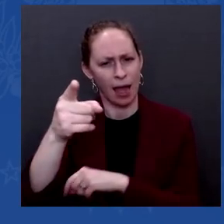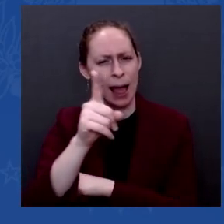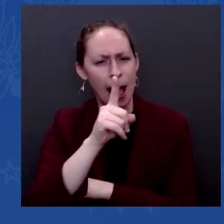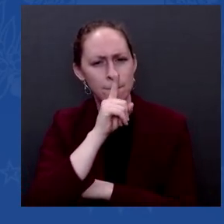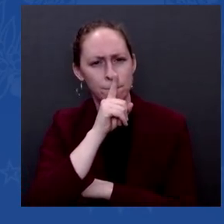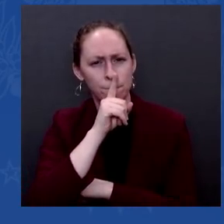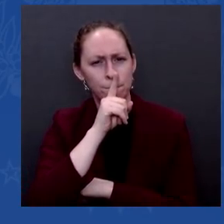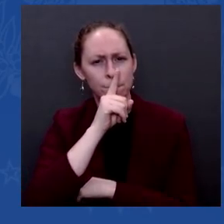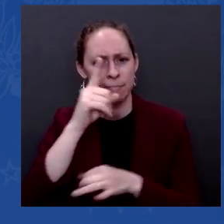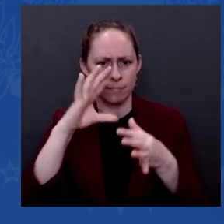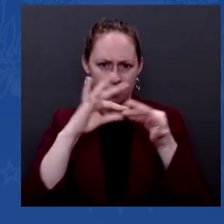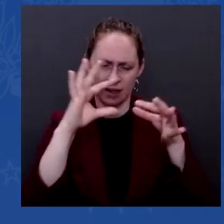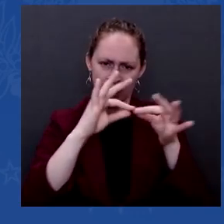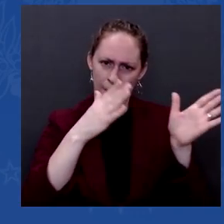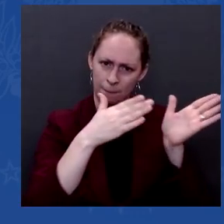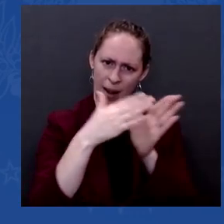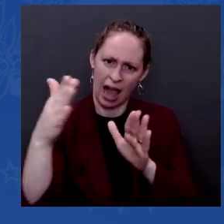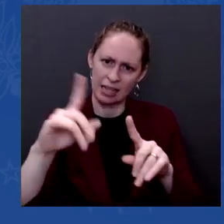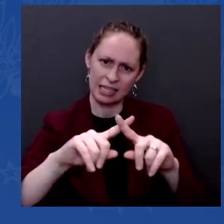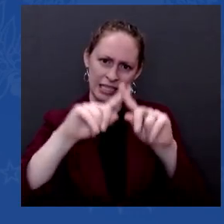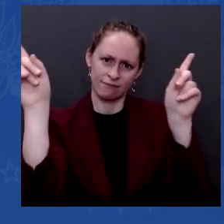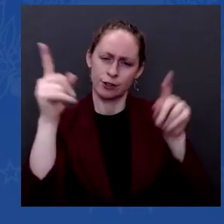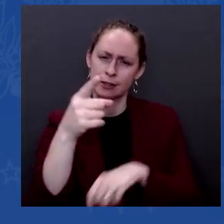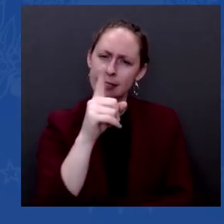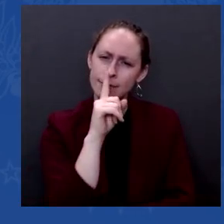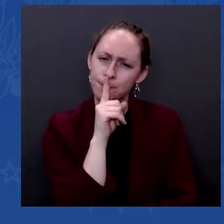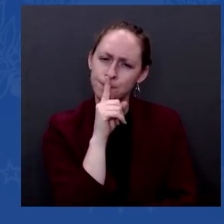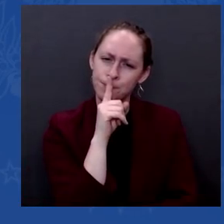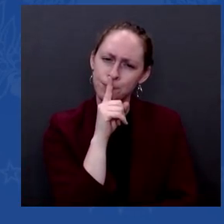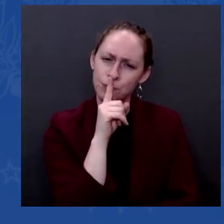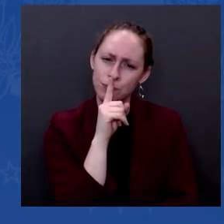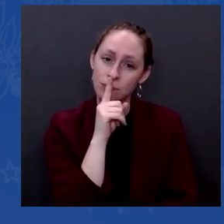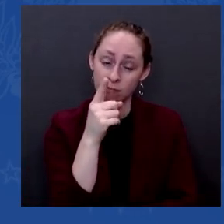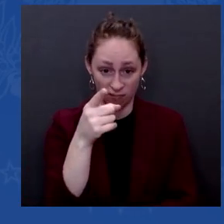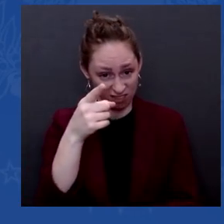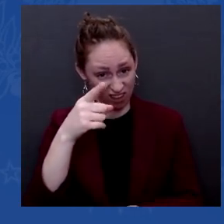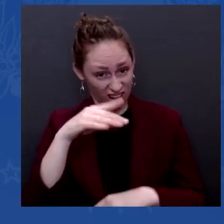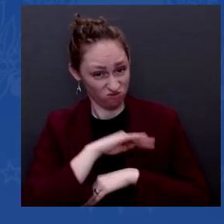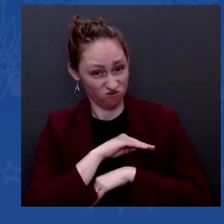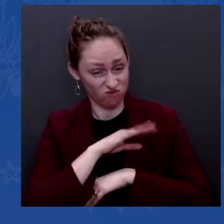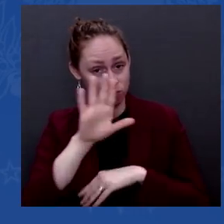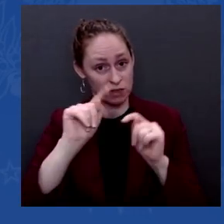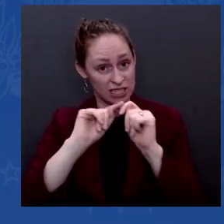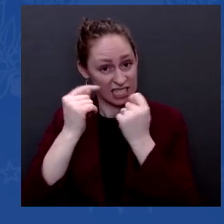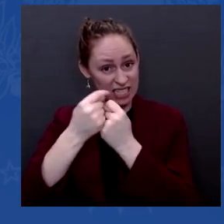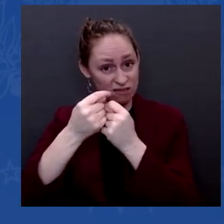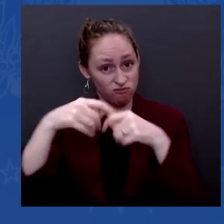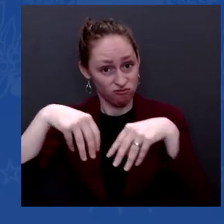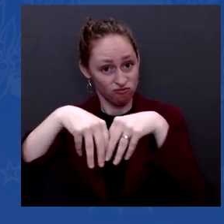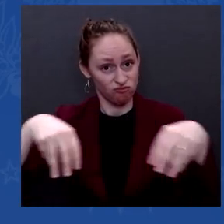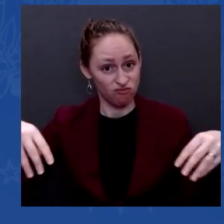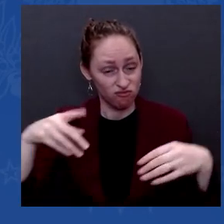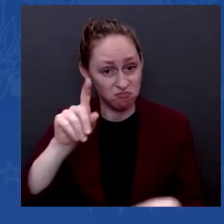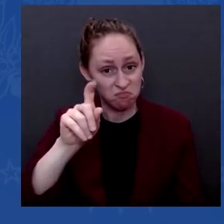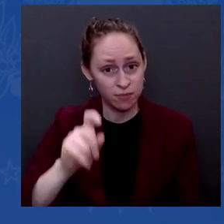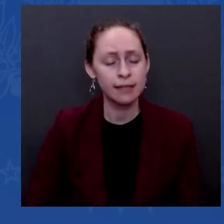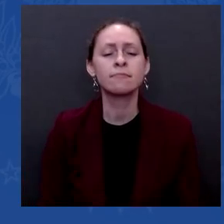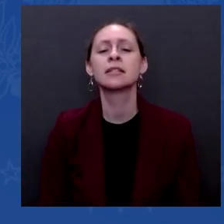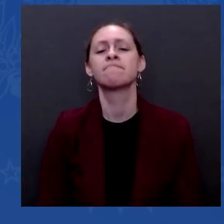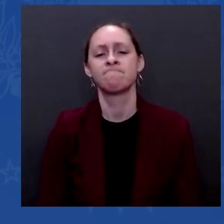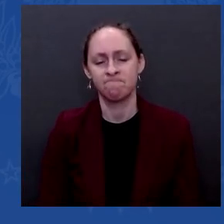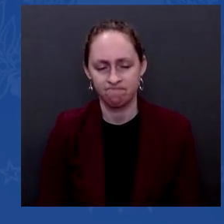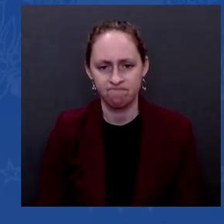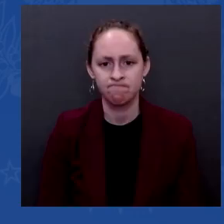team here at the White House? I'm satisfied with the team. There's three things I'm going to do differently now that I've gotten the